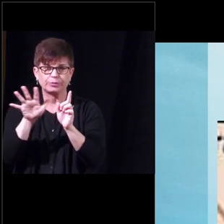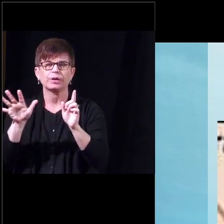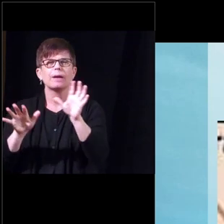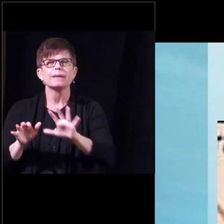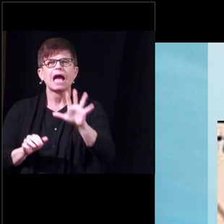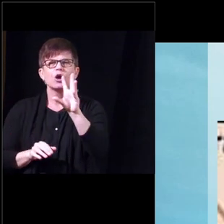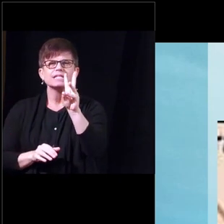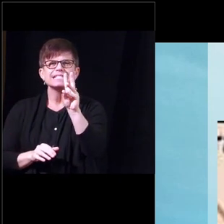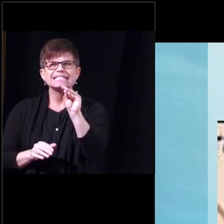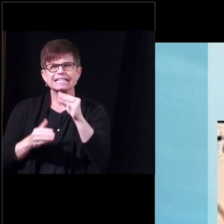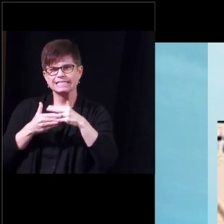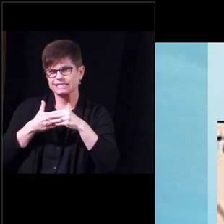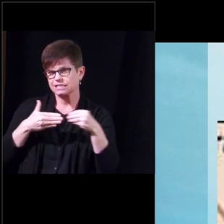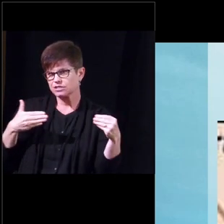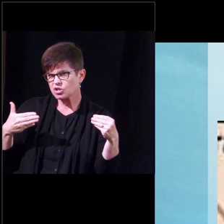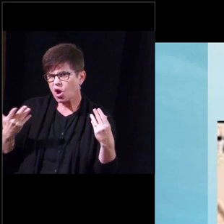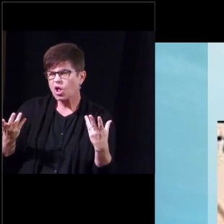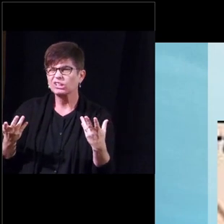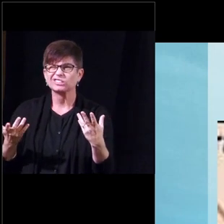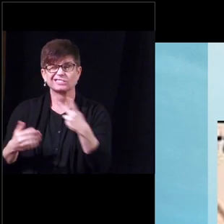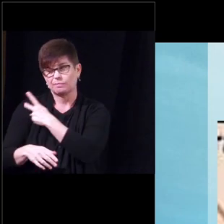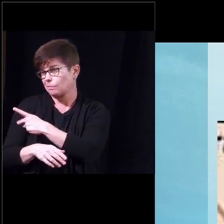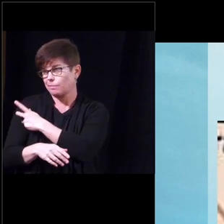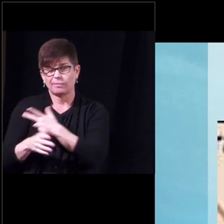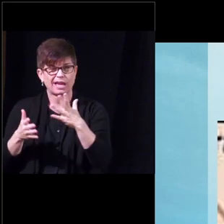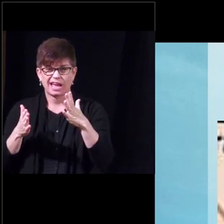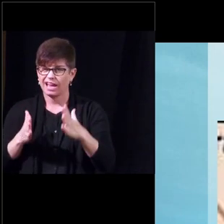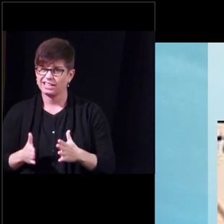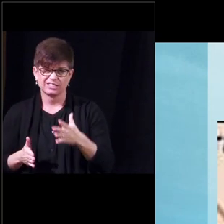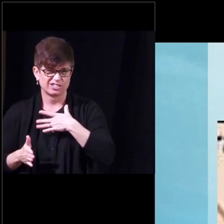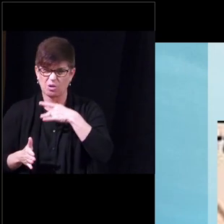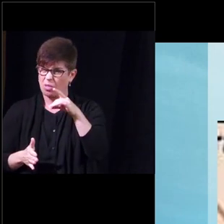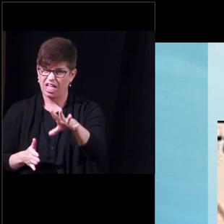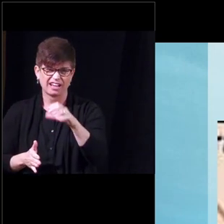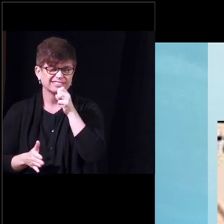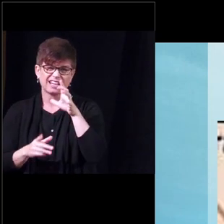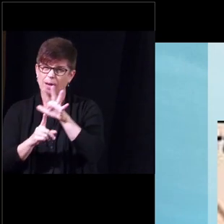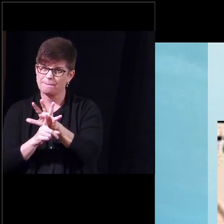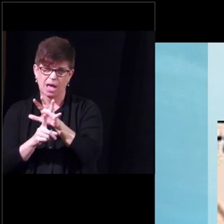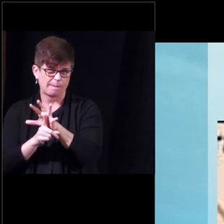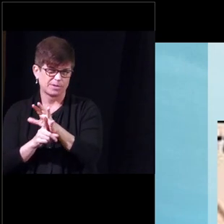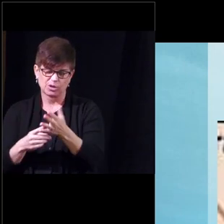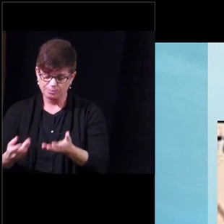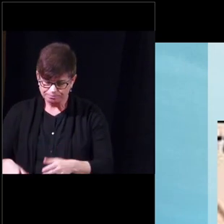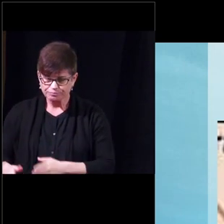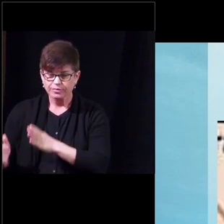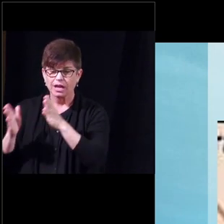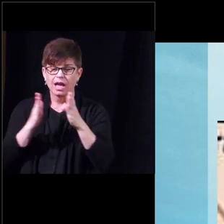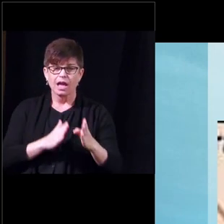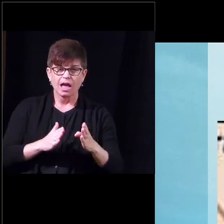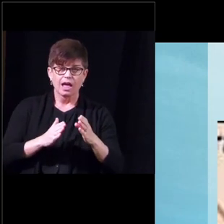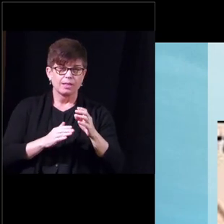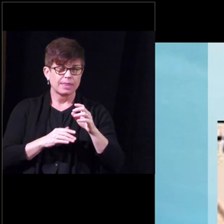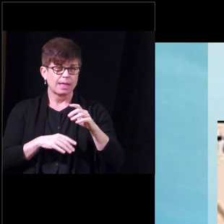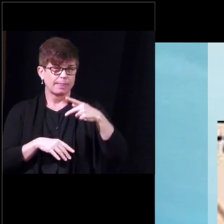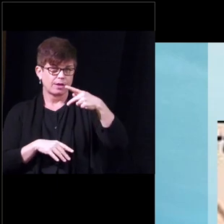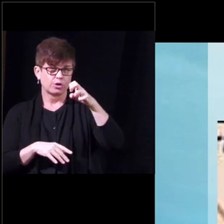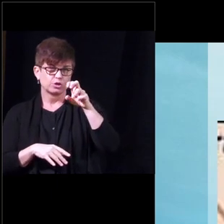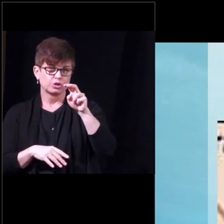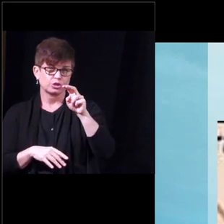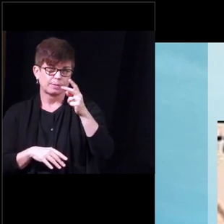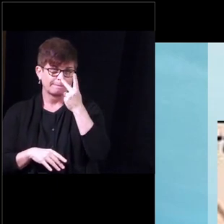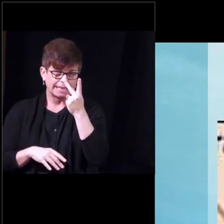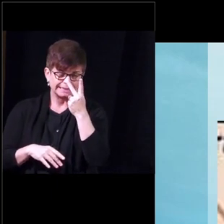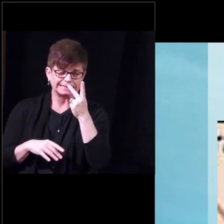pellet patients don't really care for it it's not very popular there's penile injection therapy which is uh